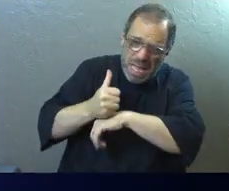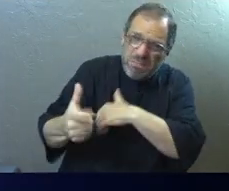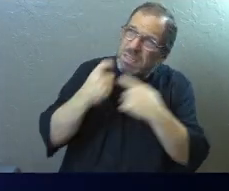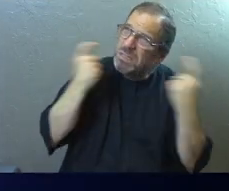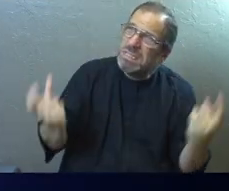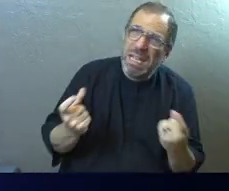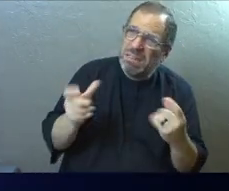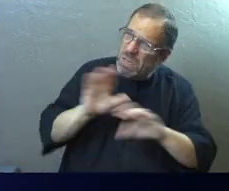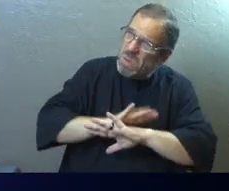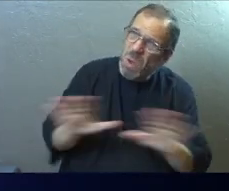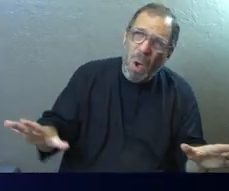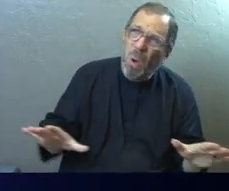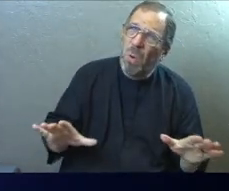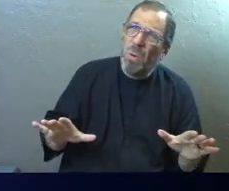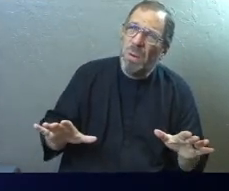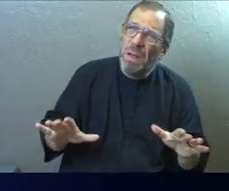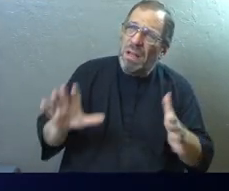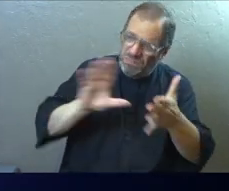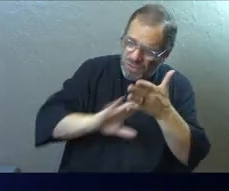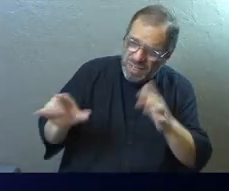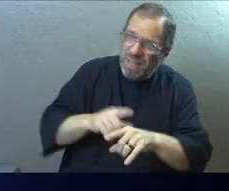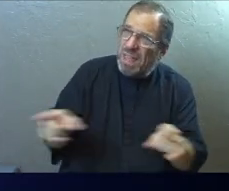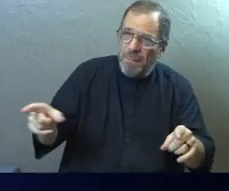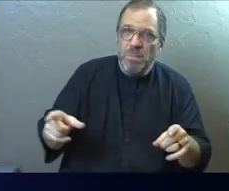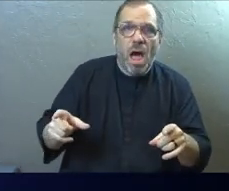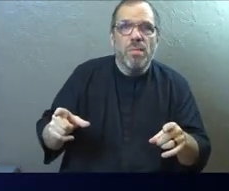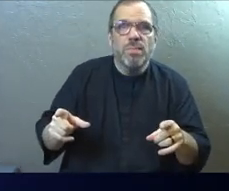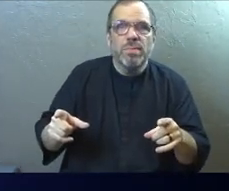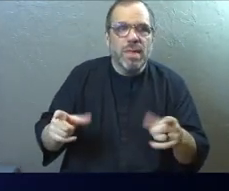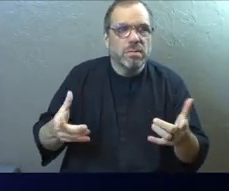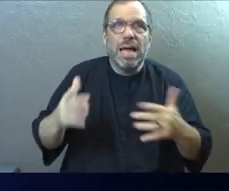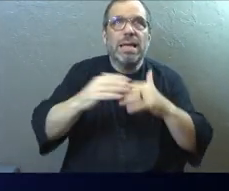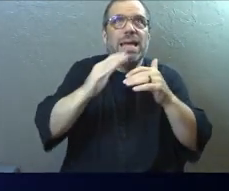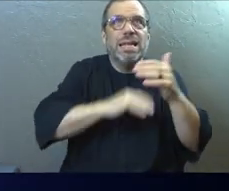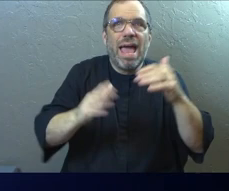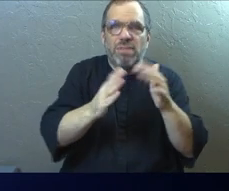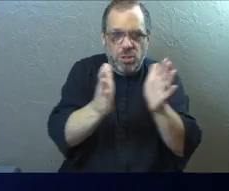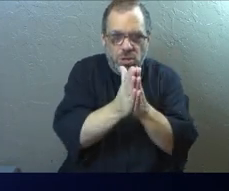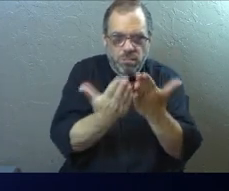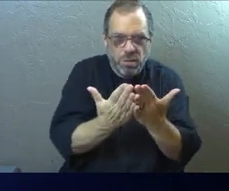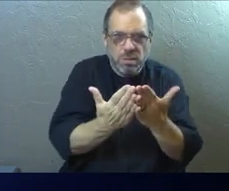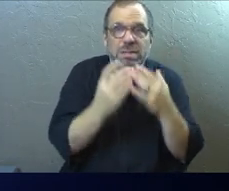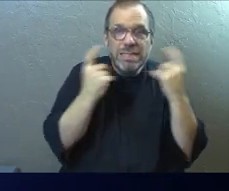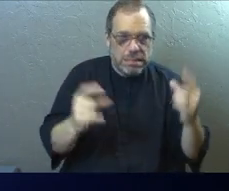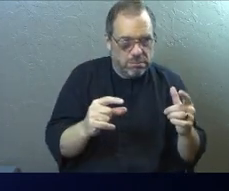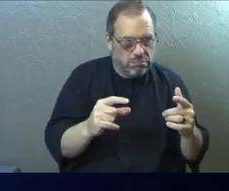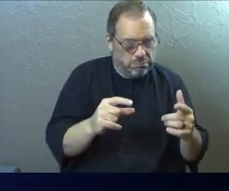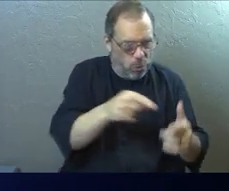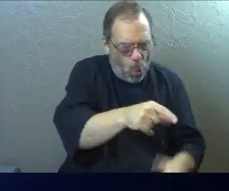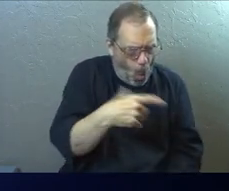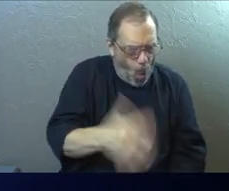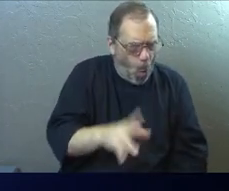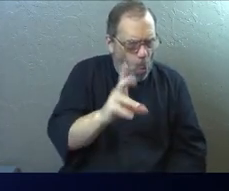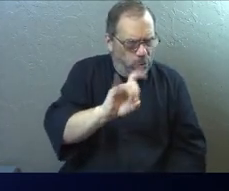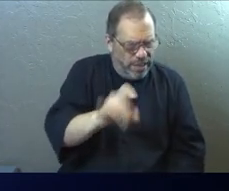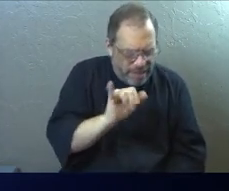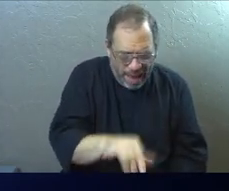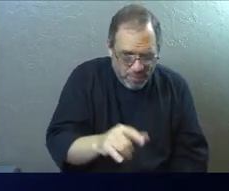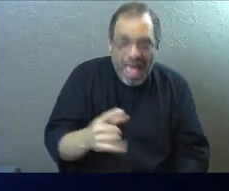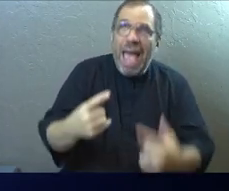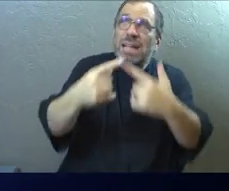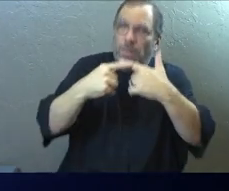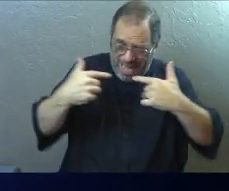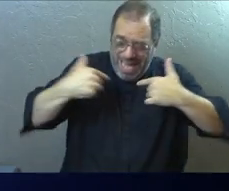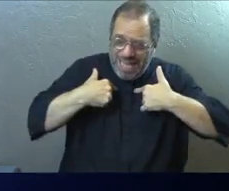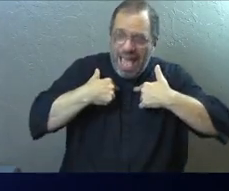sin against their account. As if there are books of guilt in heaven. And he's like, God, if it depends on me,